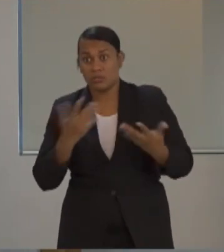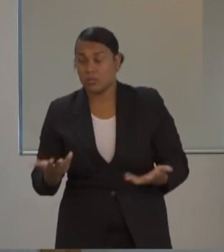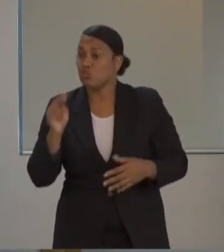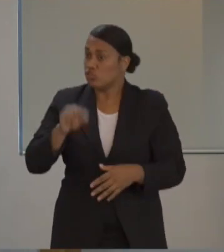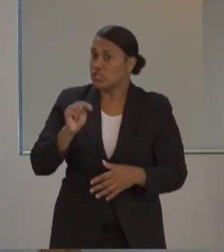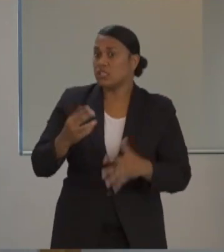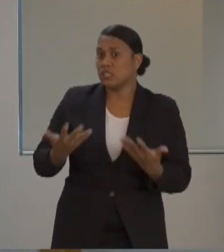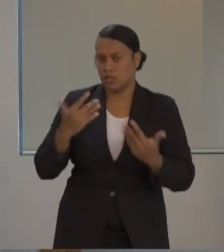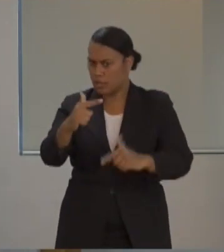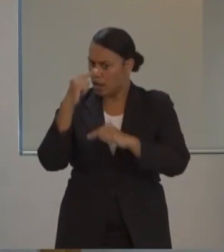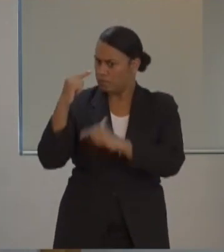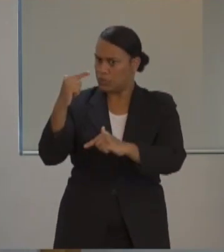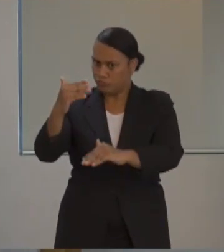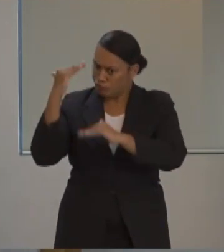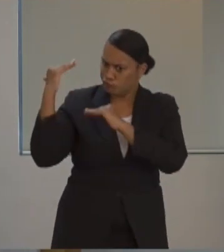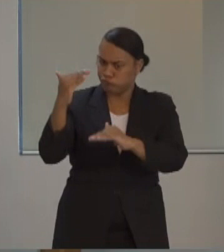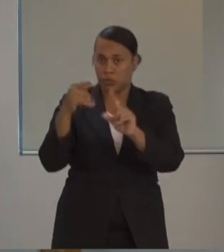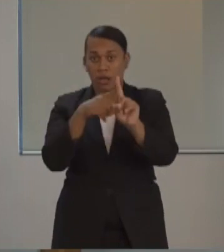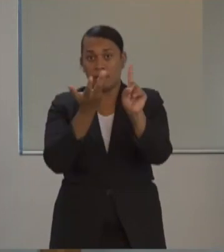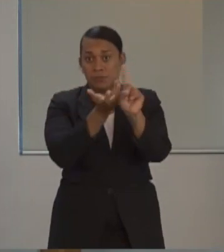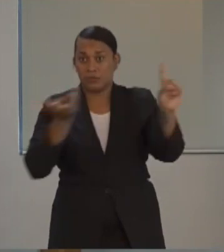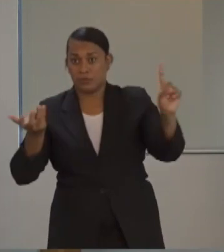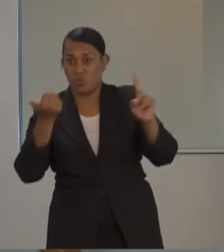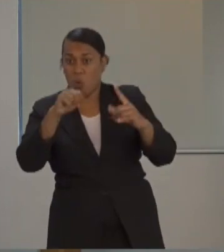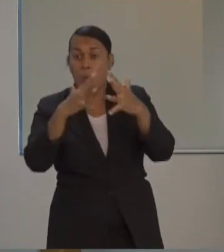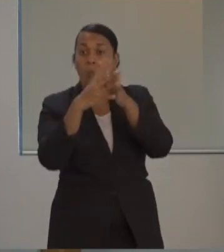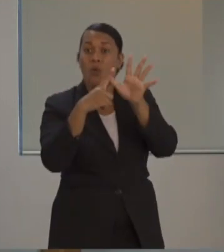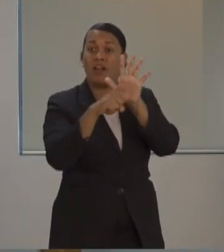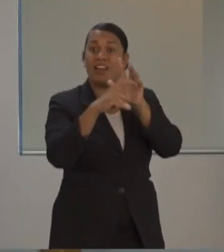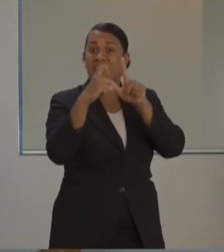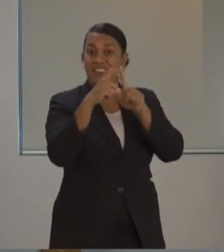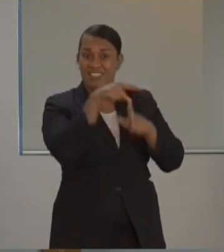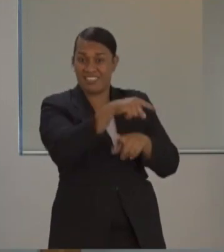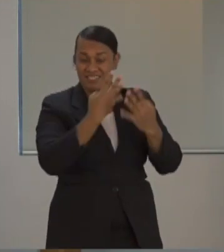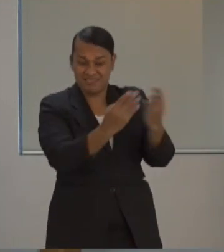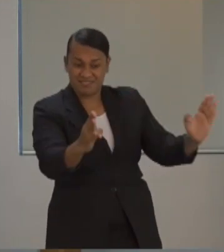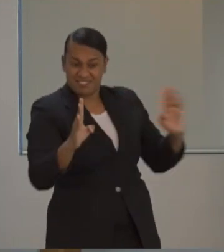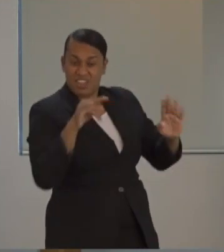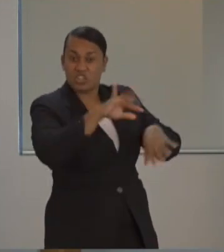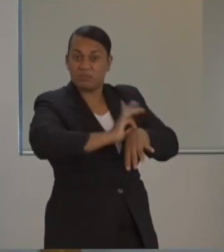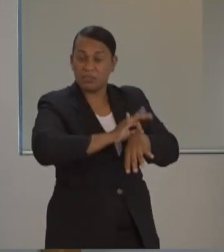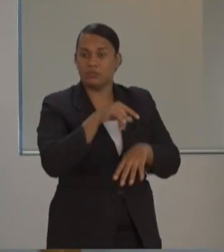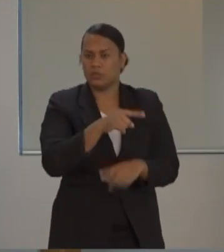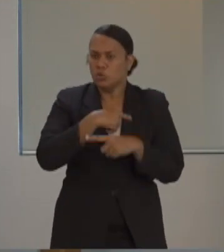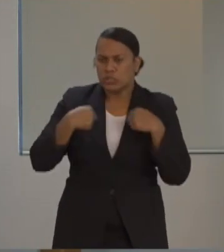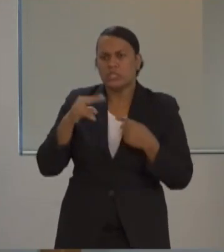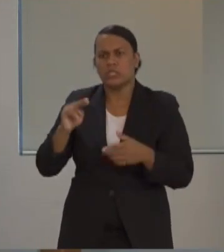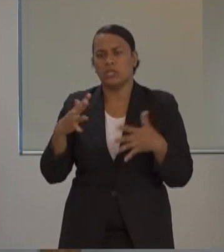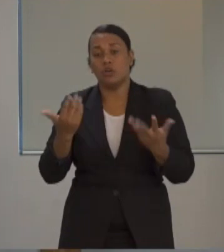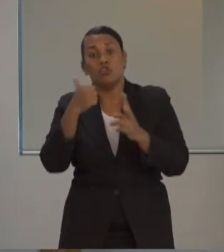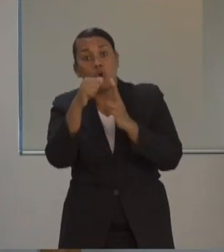will continue. We'll also be introducing compulsory testing for Fijians returning from overseas